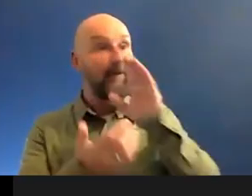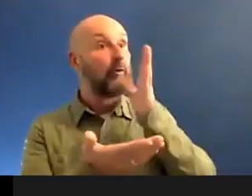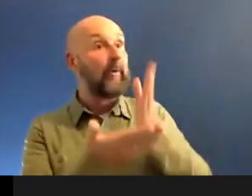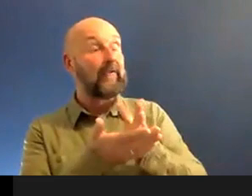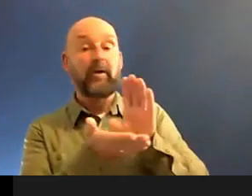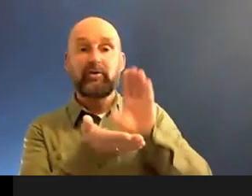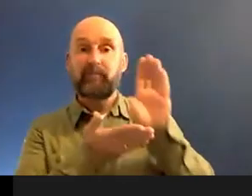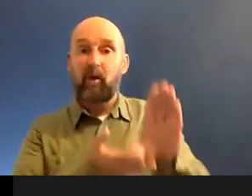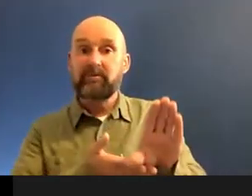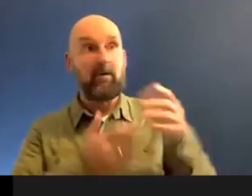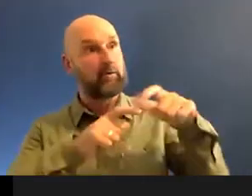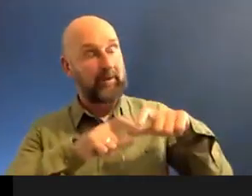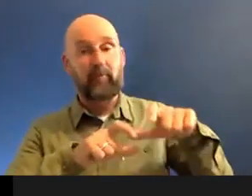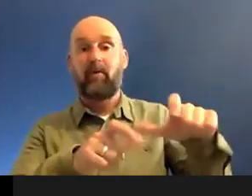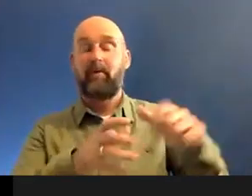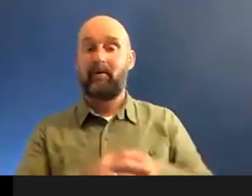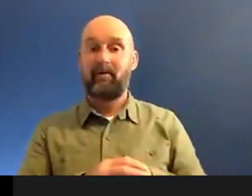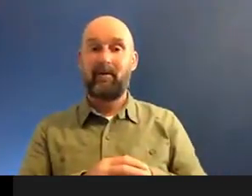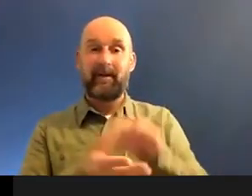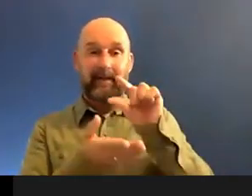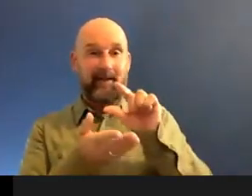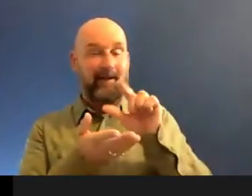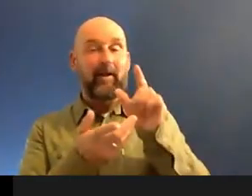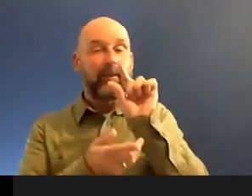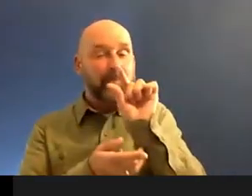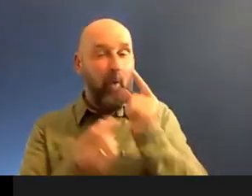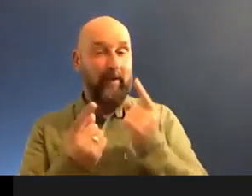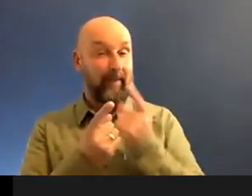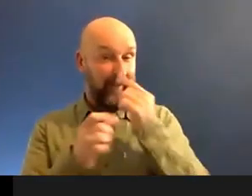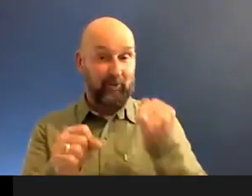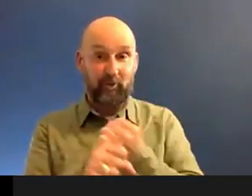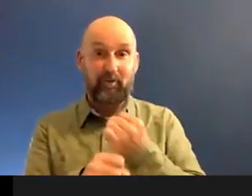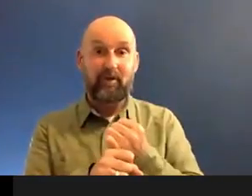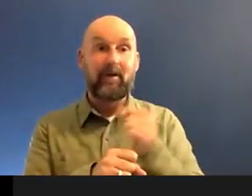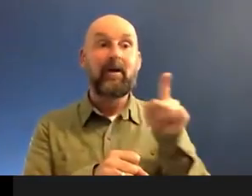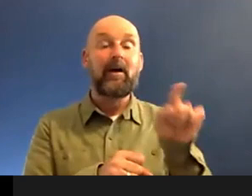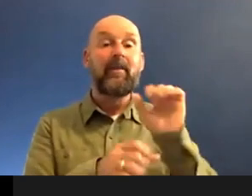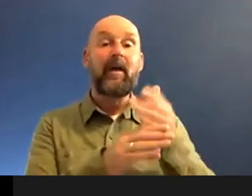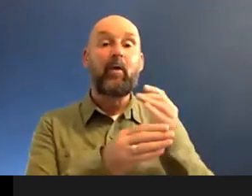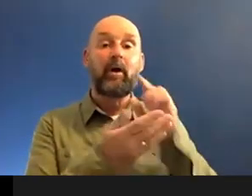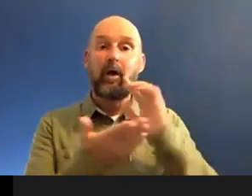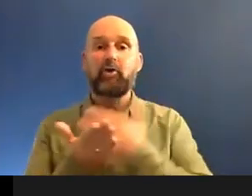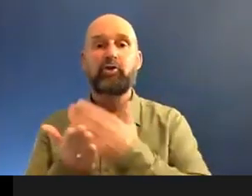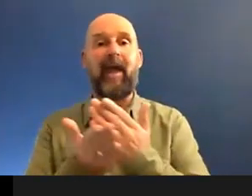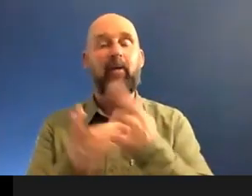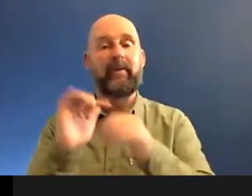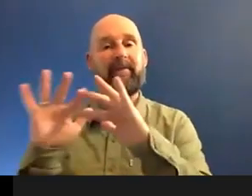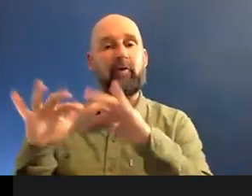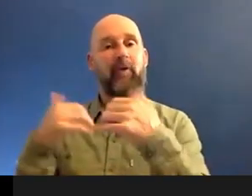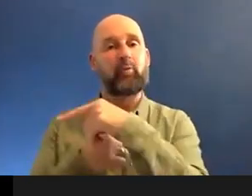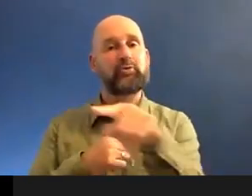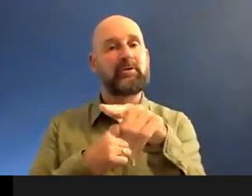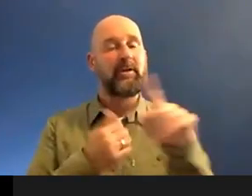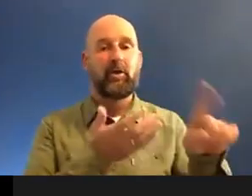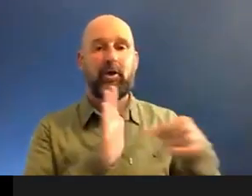you could have an offer of sponsorship and the littlest or the minimalistic thing you could do is share their work with different crowds and stuff. If you actually